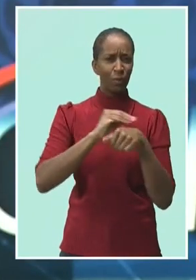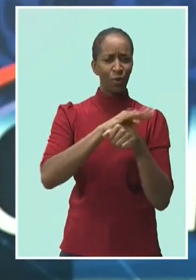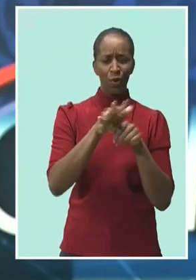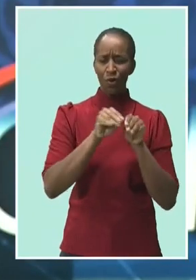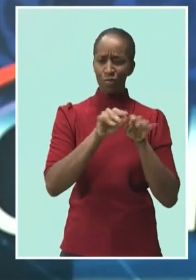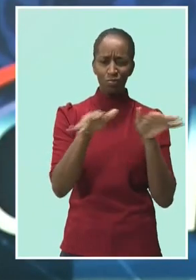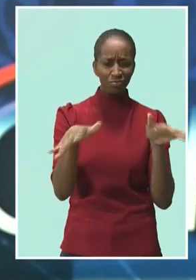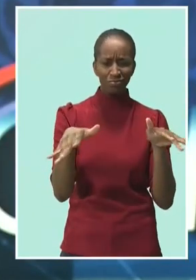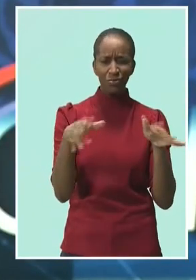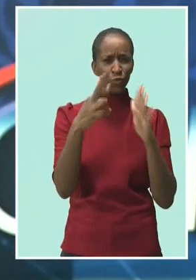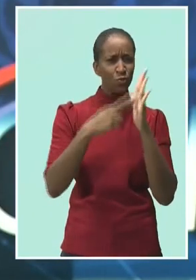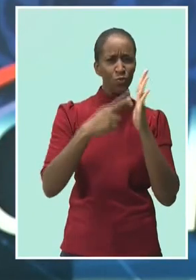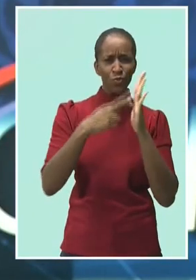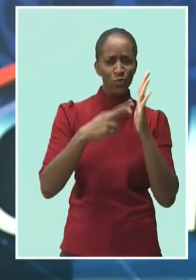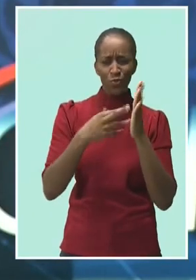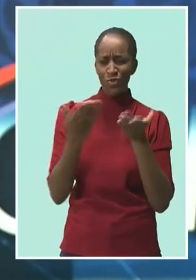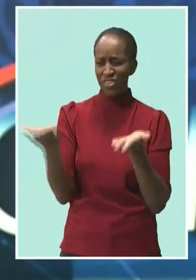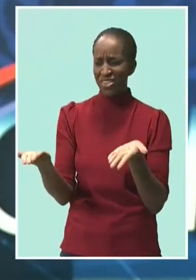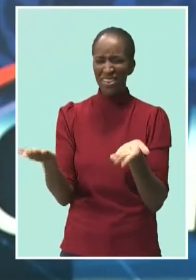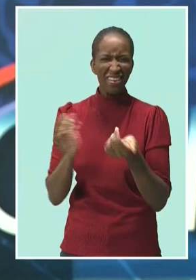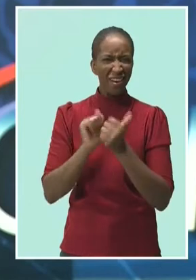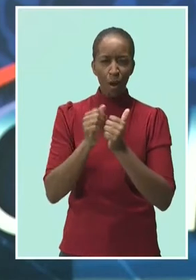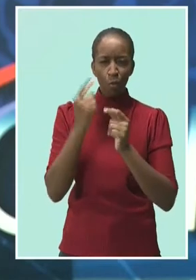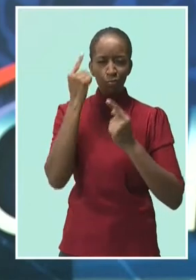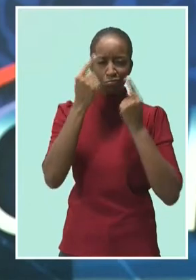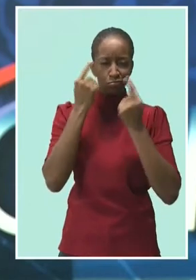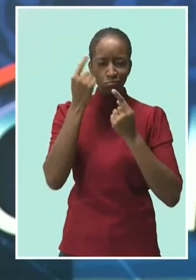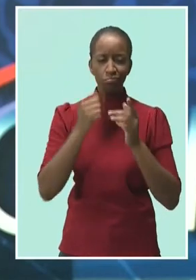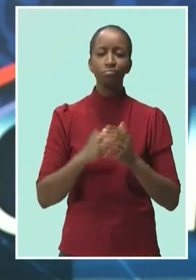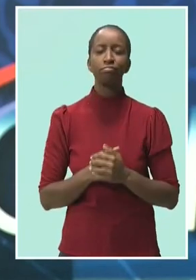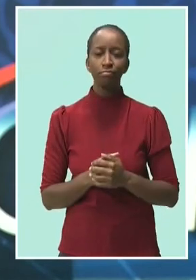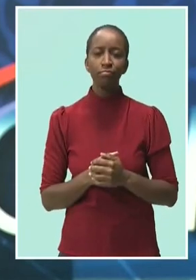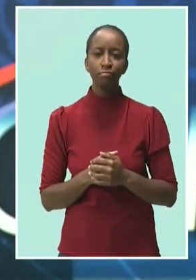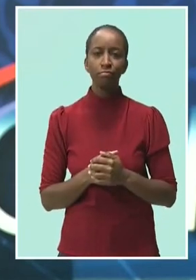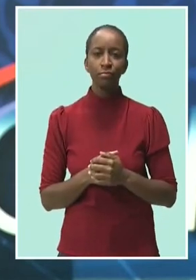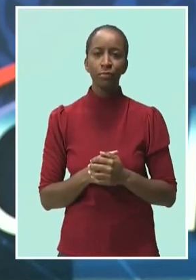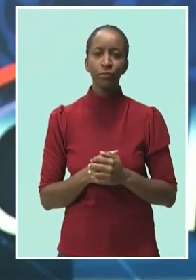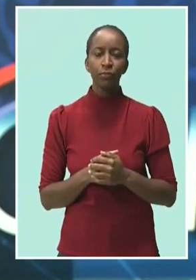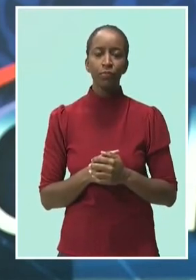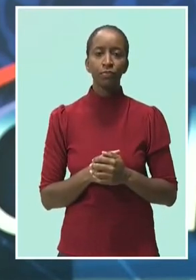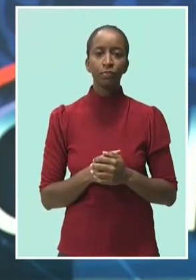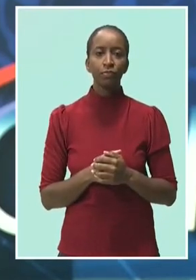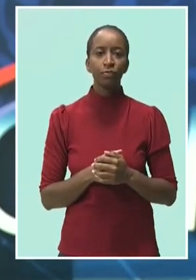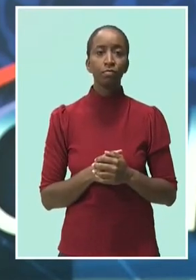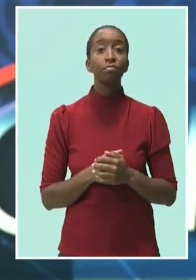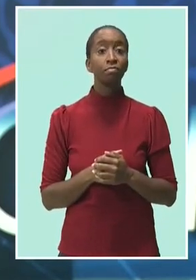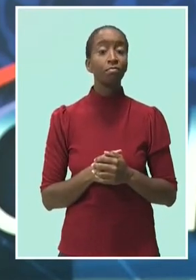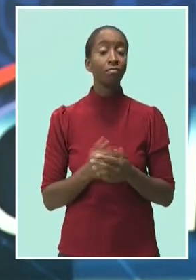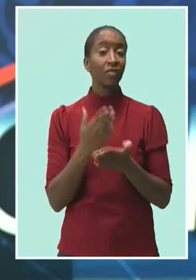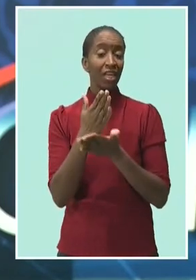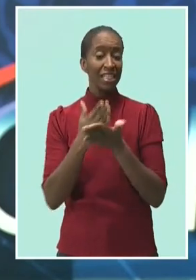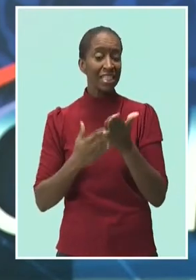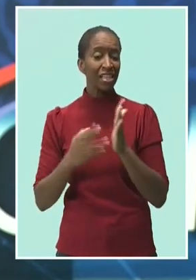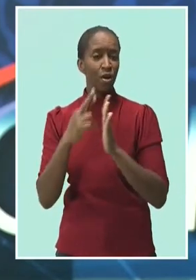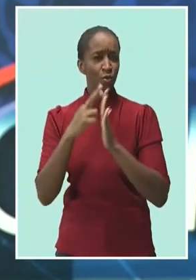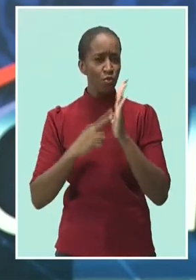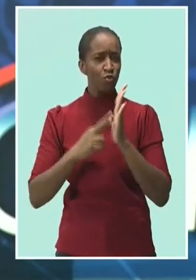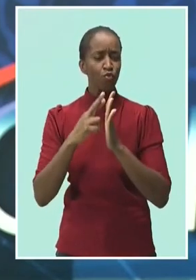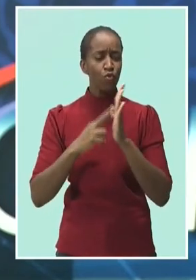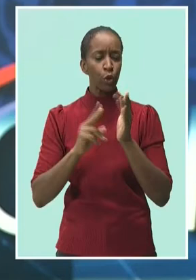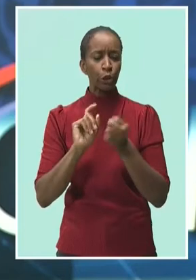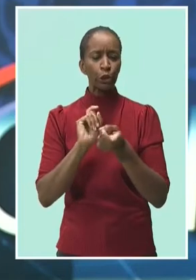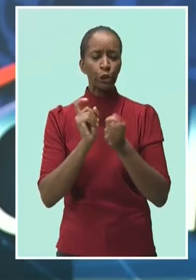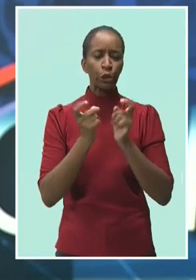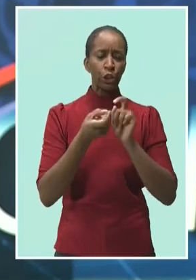And speaking on CBC-TV 8's Morning Barbados, Mr Chapman revealed some rules have been changed to be a bit stringent.